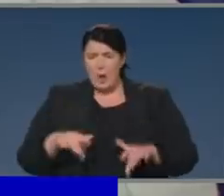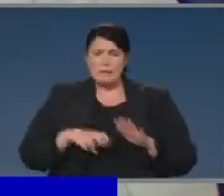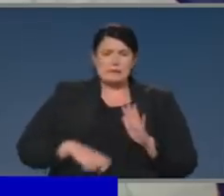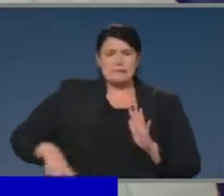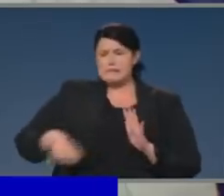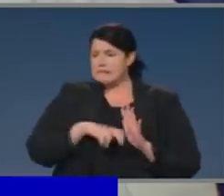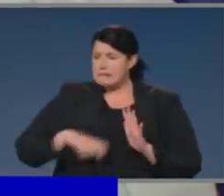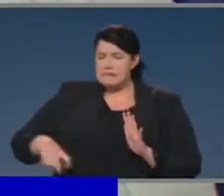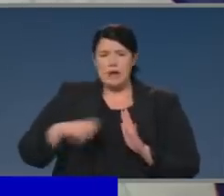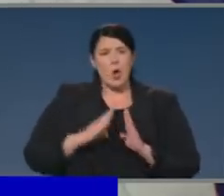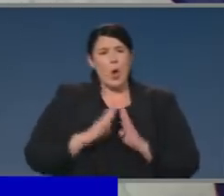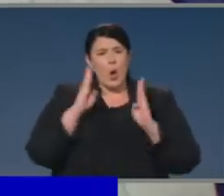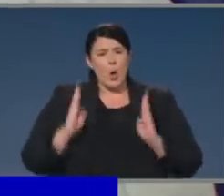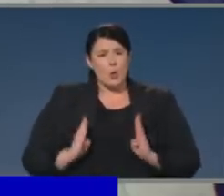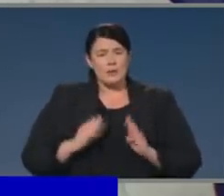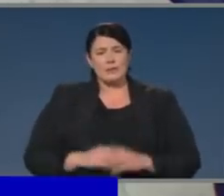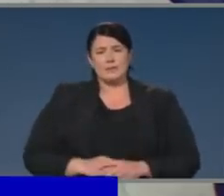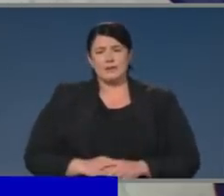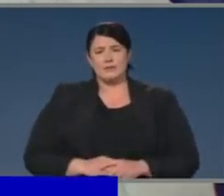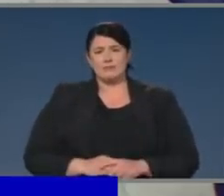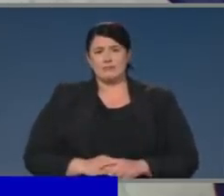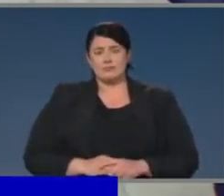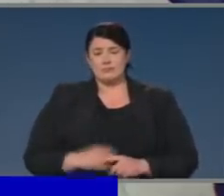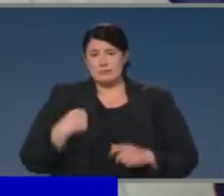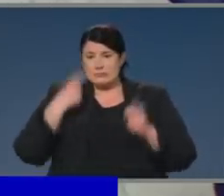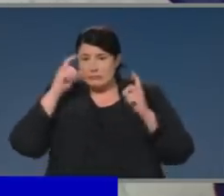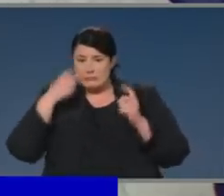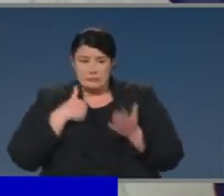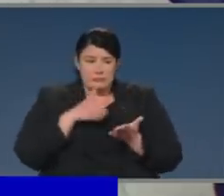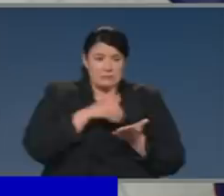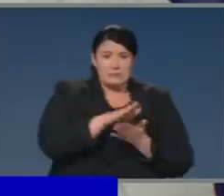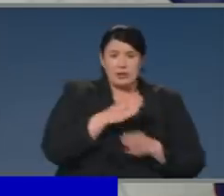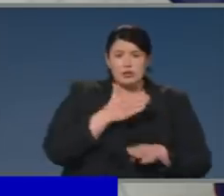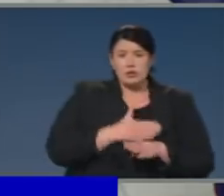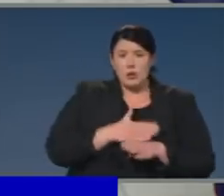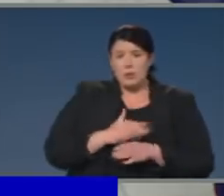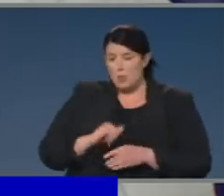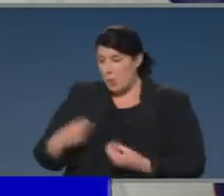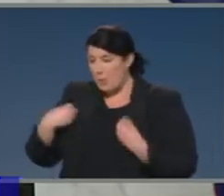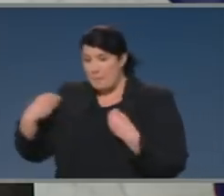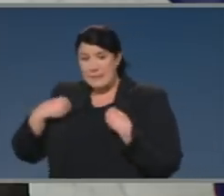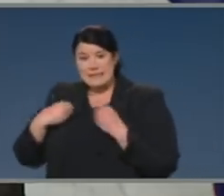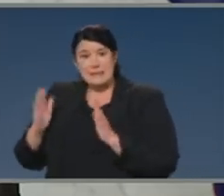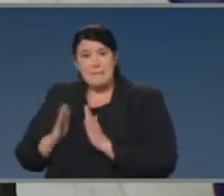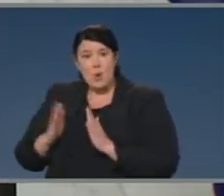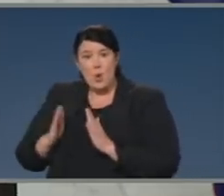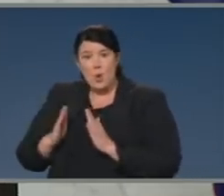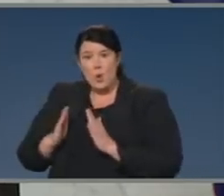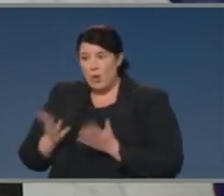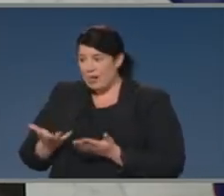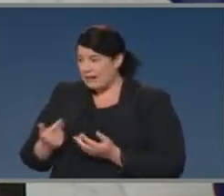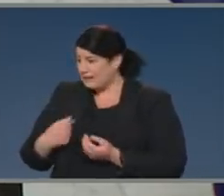anxiety about a job, a small business set of finances, the mortgage.